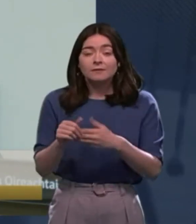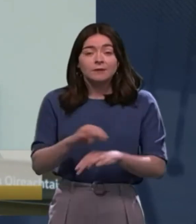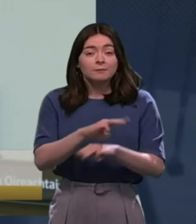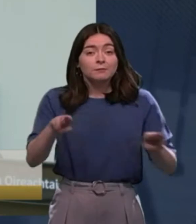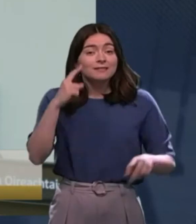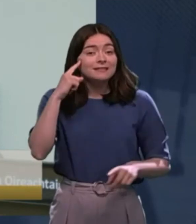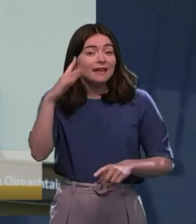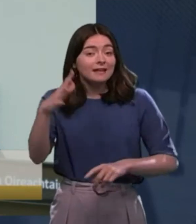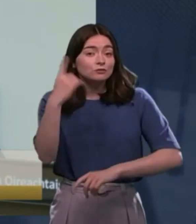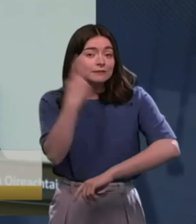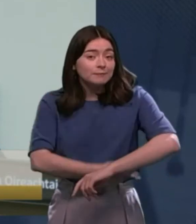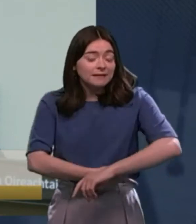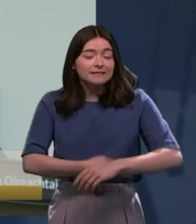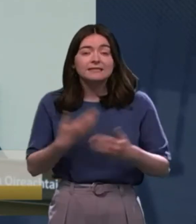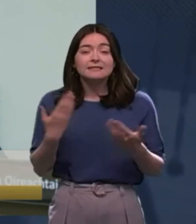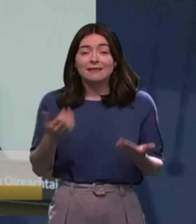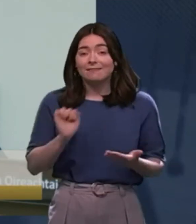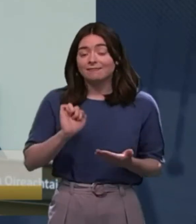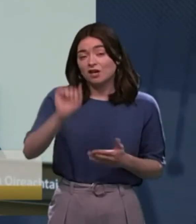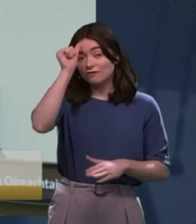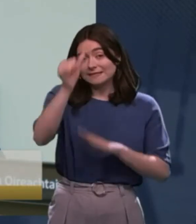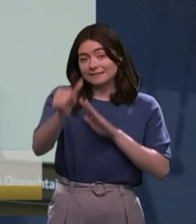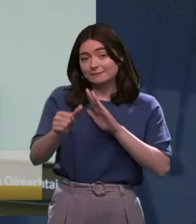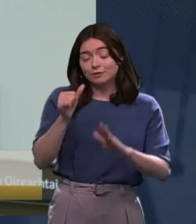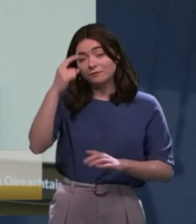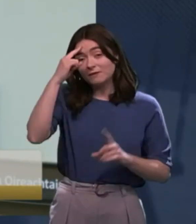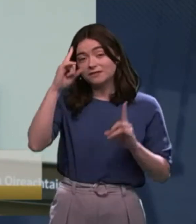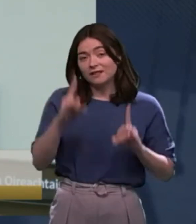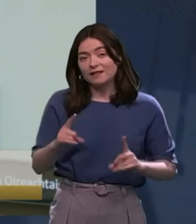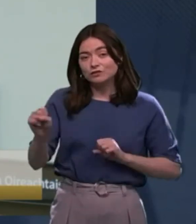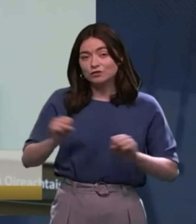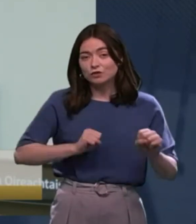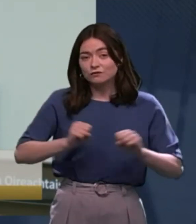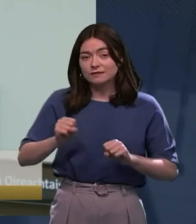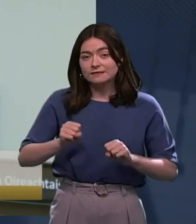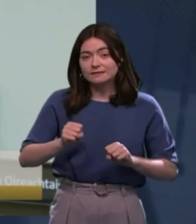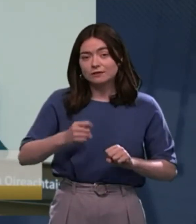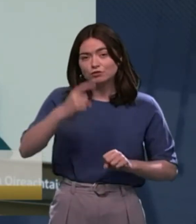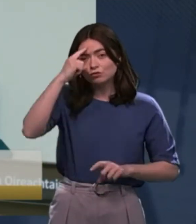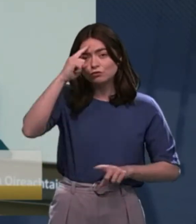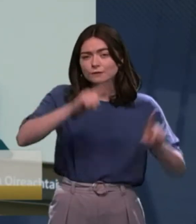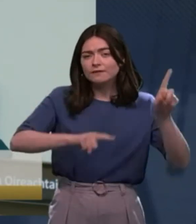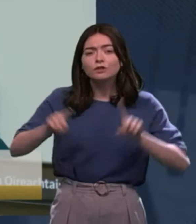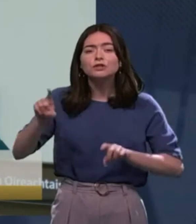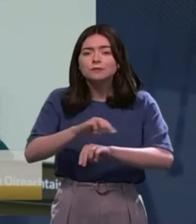disabilities, experience of mental health services and neurodivergent people and older people.